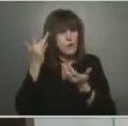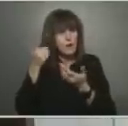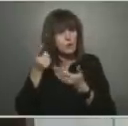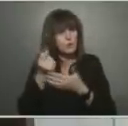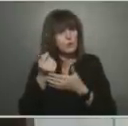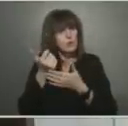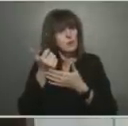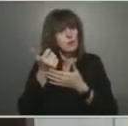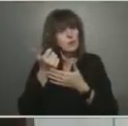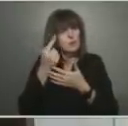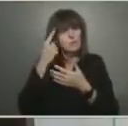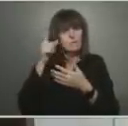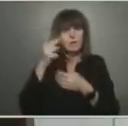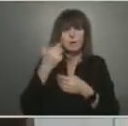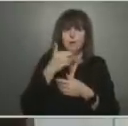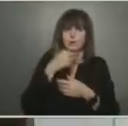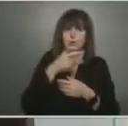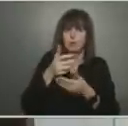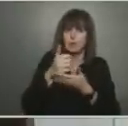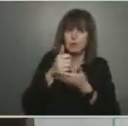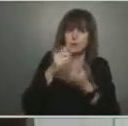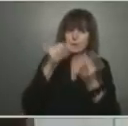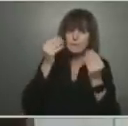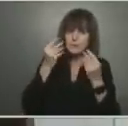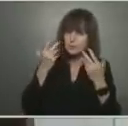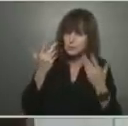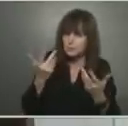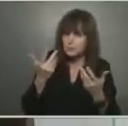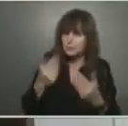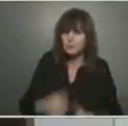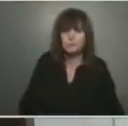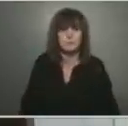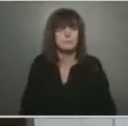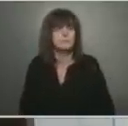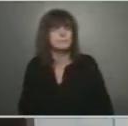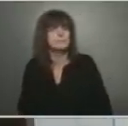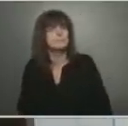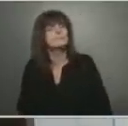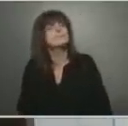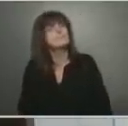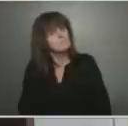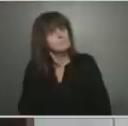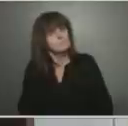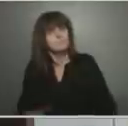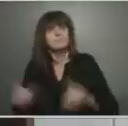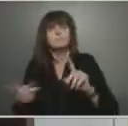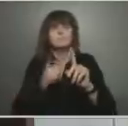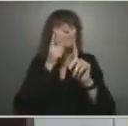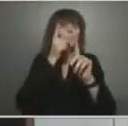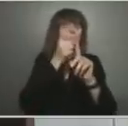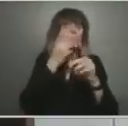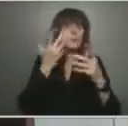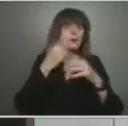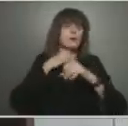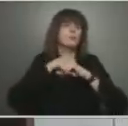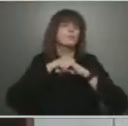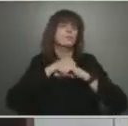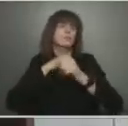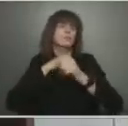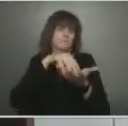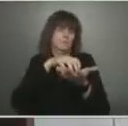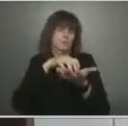Our key goal with public health right now is to protect the most vulnerable sectors. I think we can assume that given